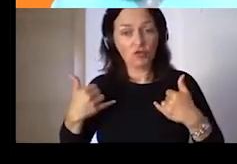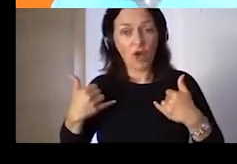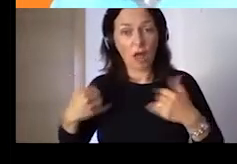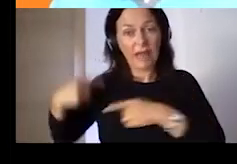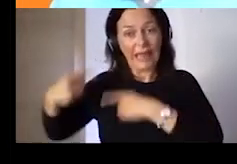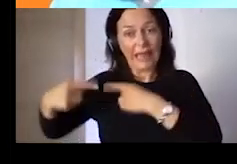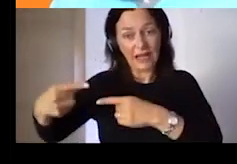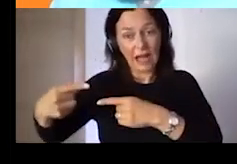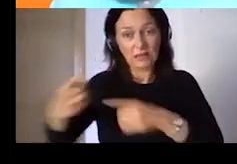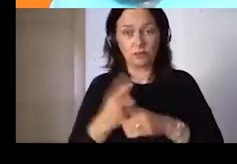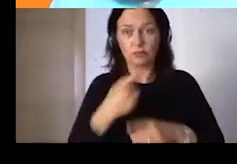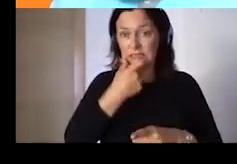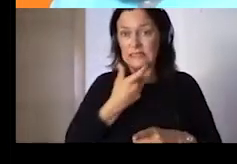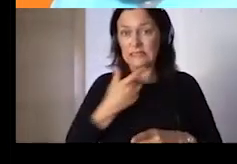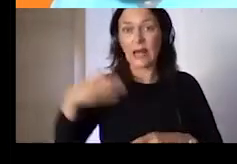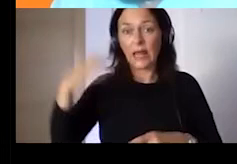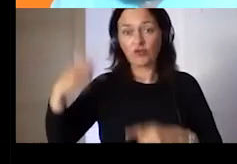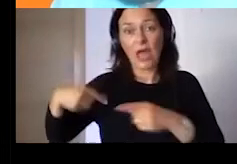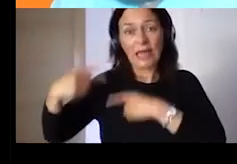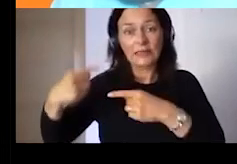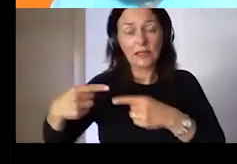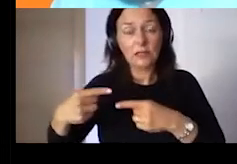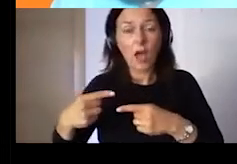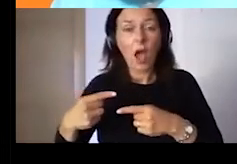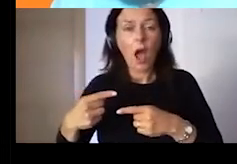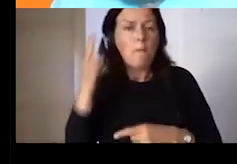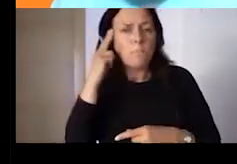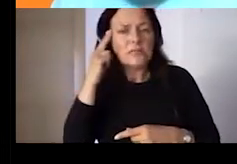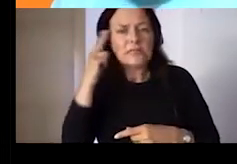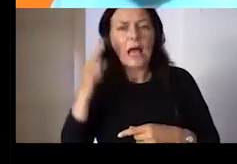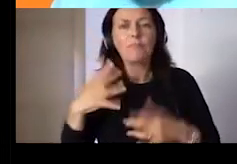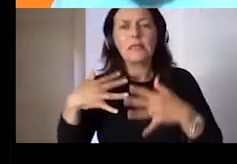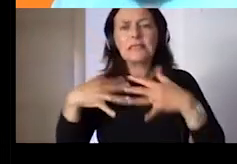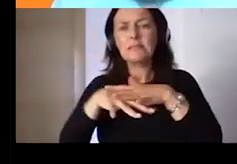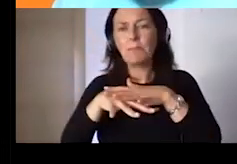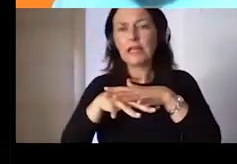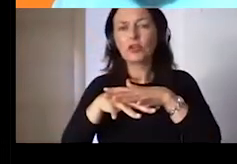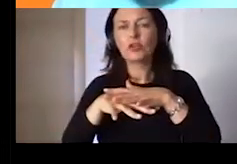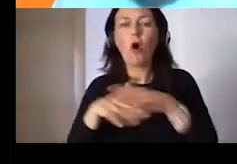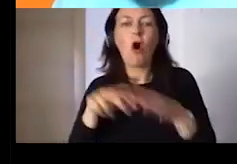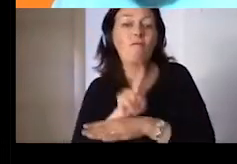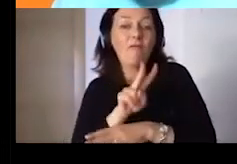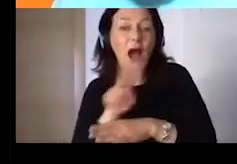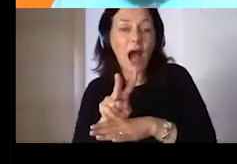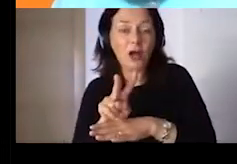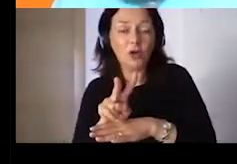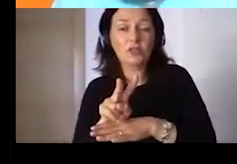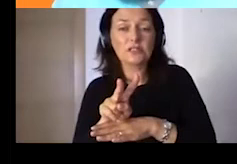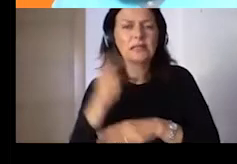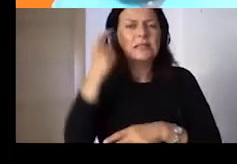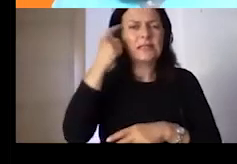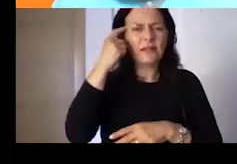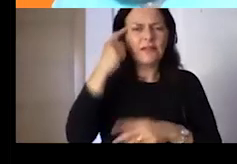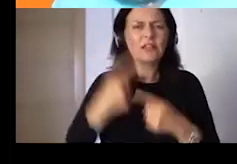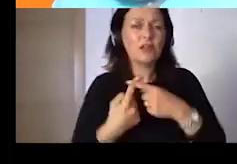and all the threats and risks that you have by surfing the Internet. So we